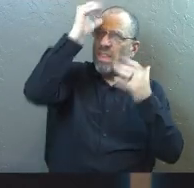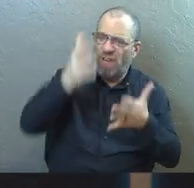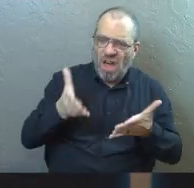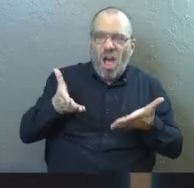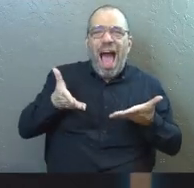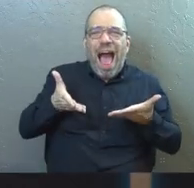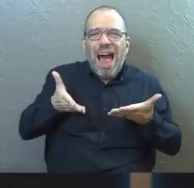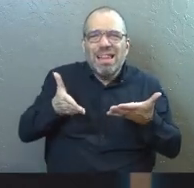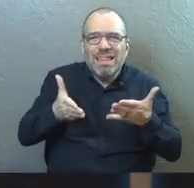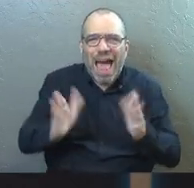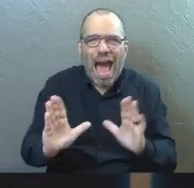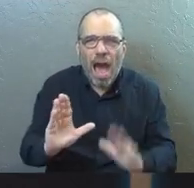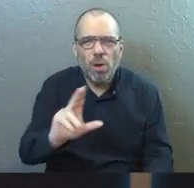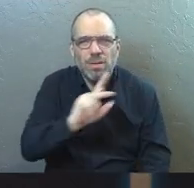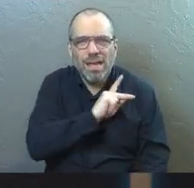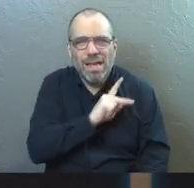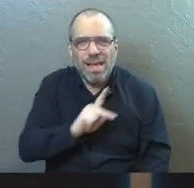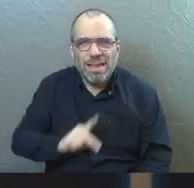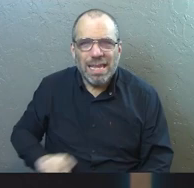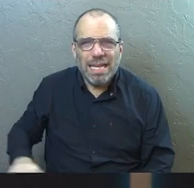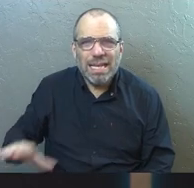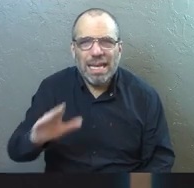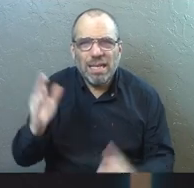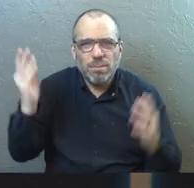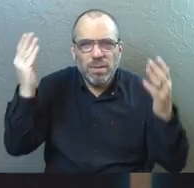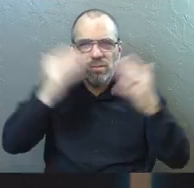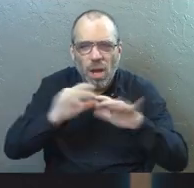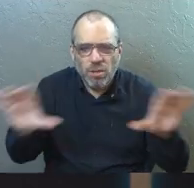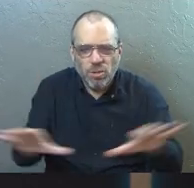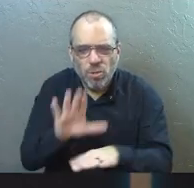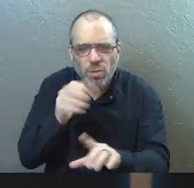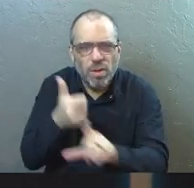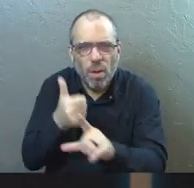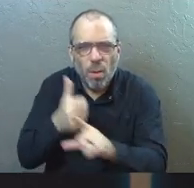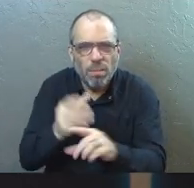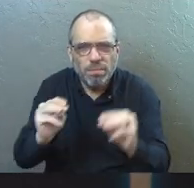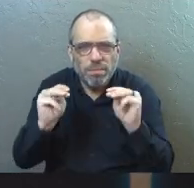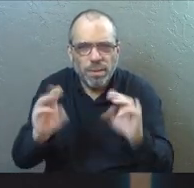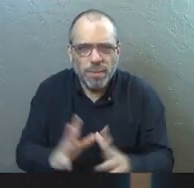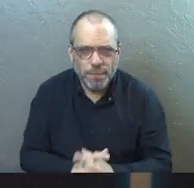allows the kingdom of darkness to do their own miracles.